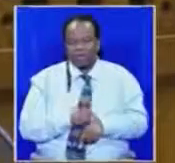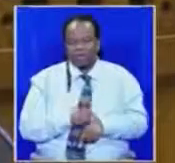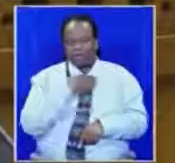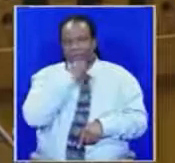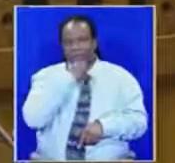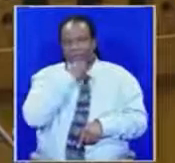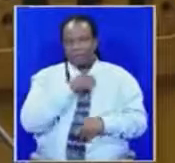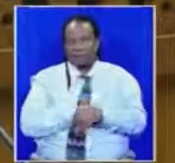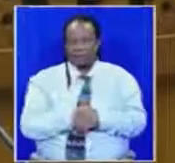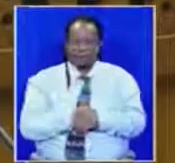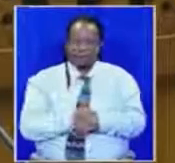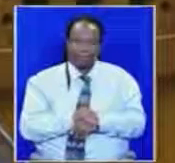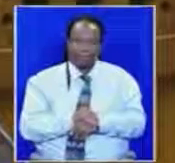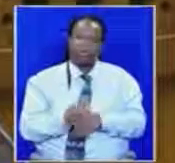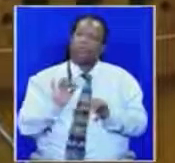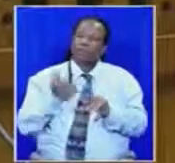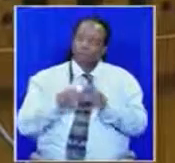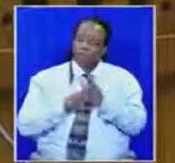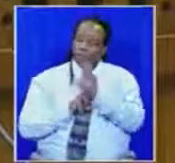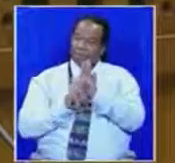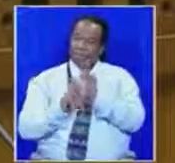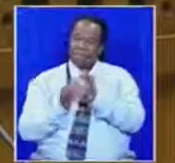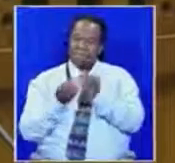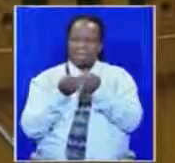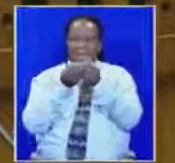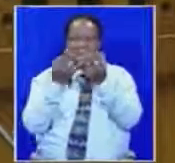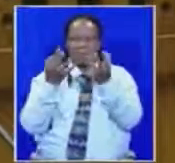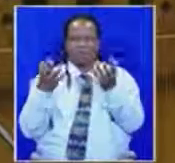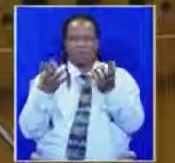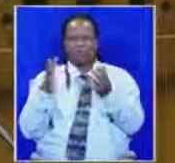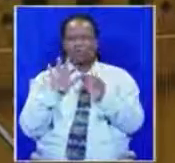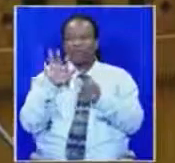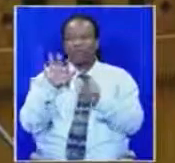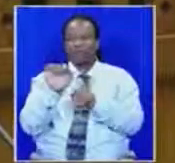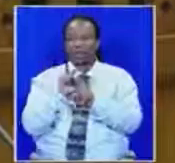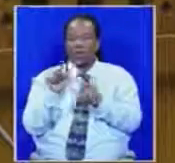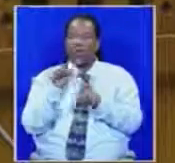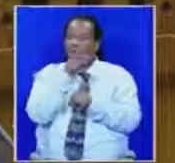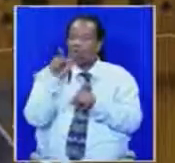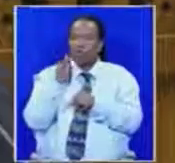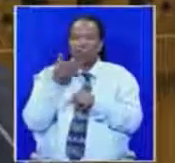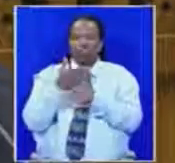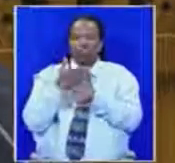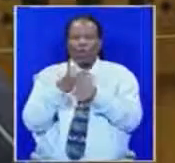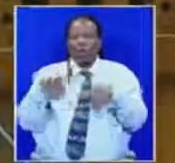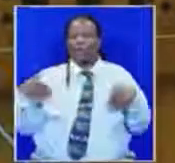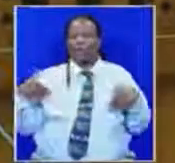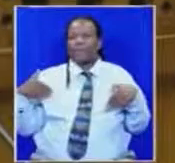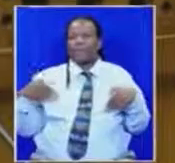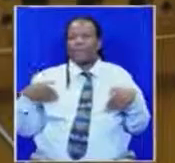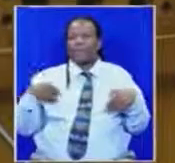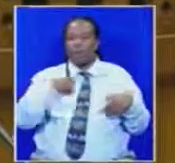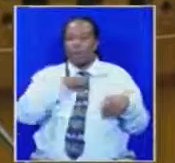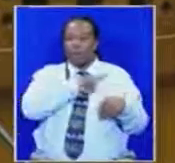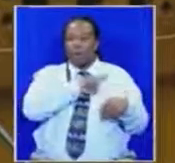We speak up for the millions of South Africans who don't have work because in December last